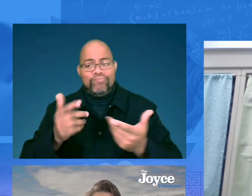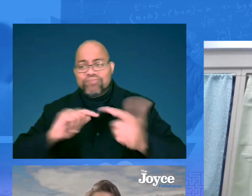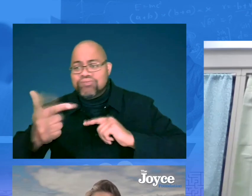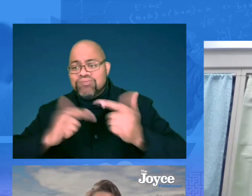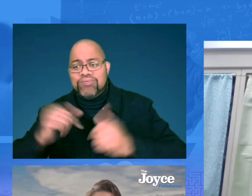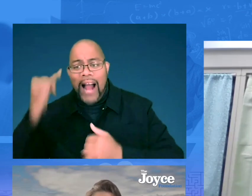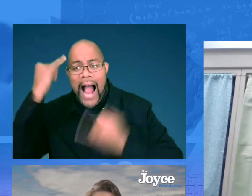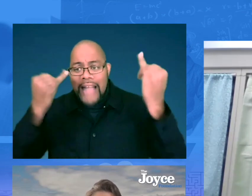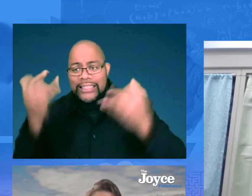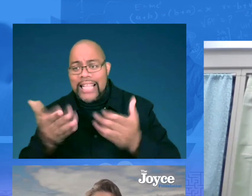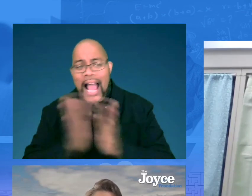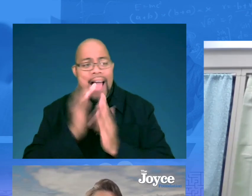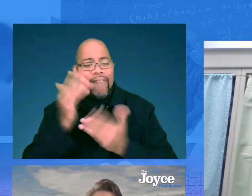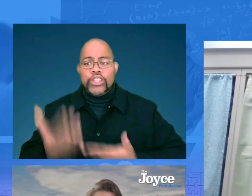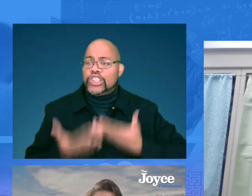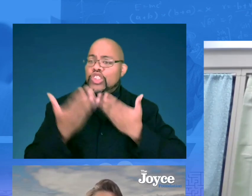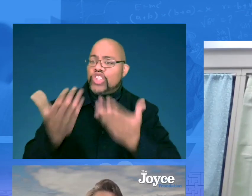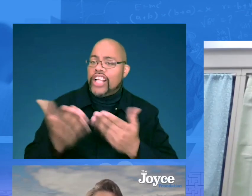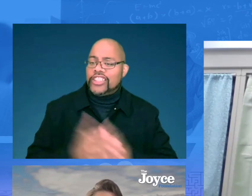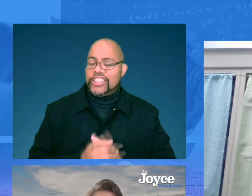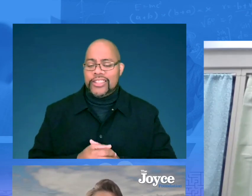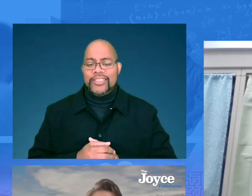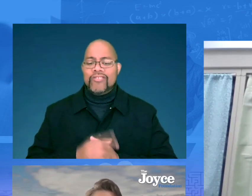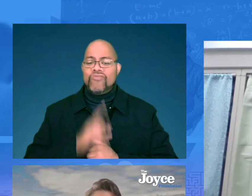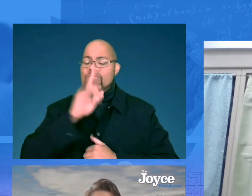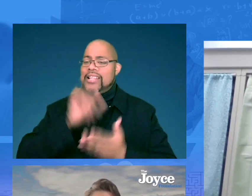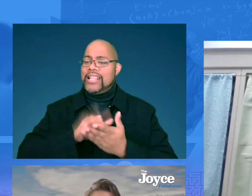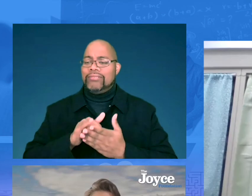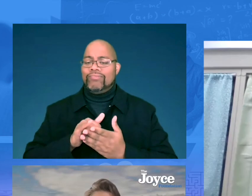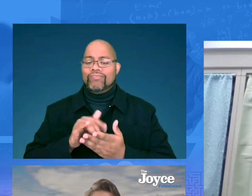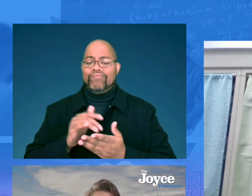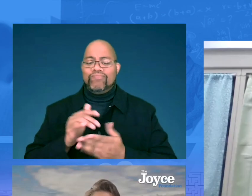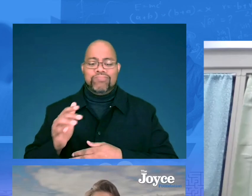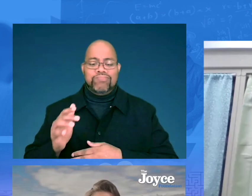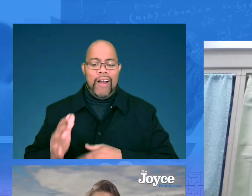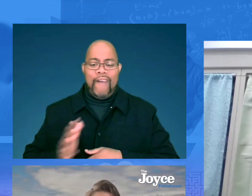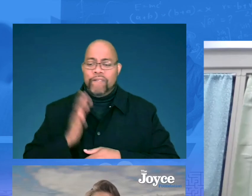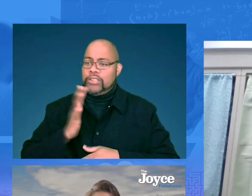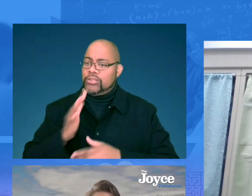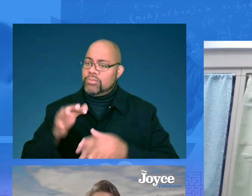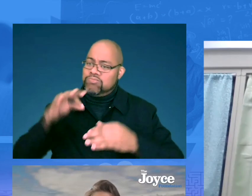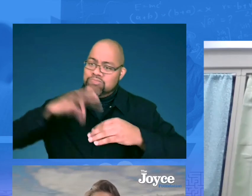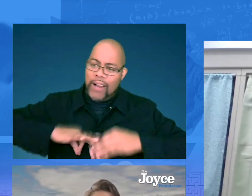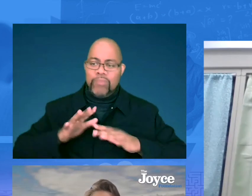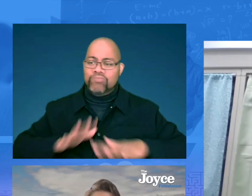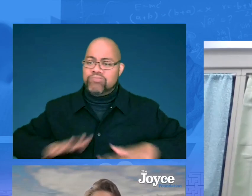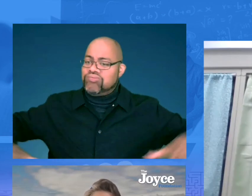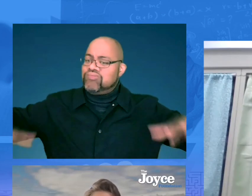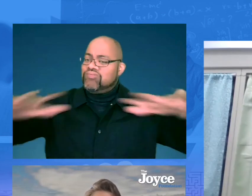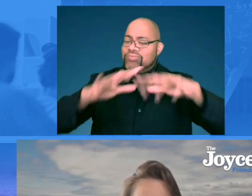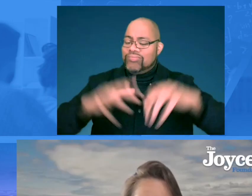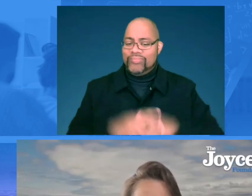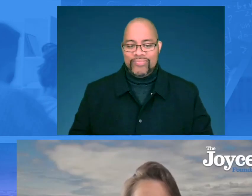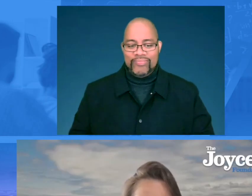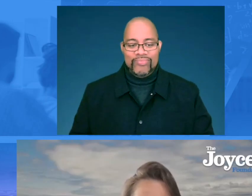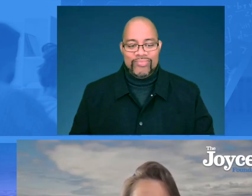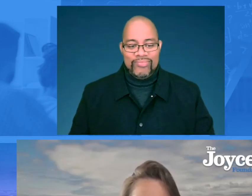bouncing off ideas, asking for suggestions, it's just beneficial all the way around.